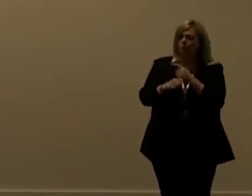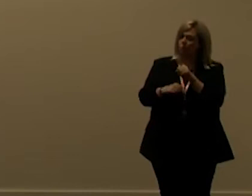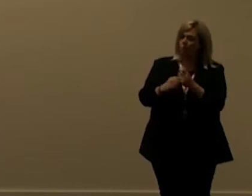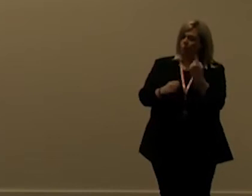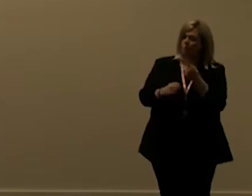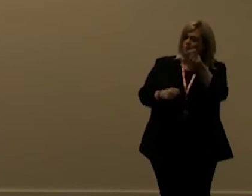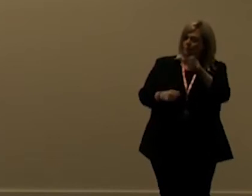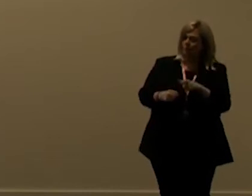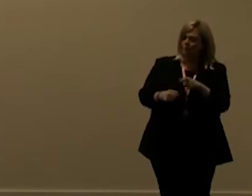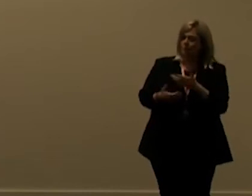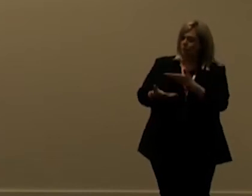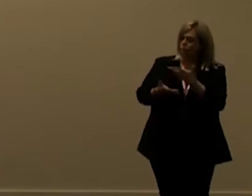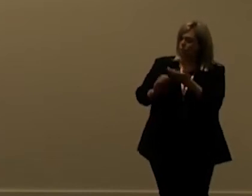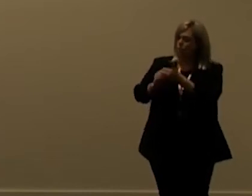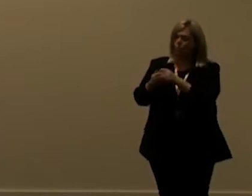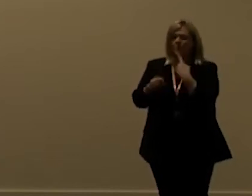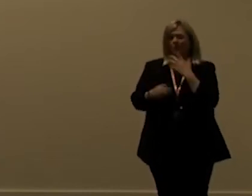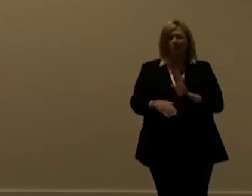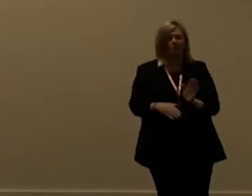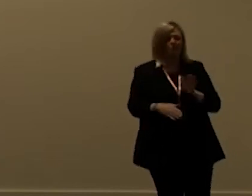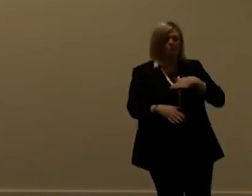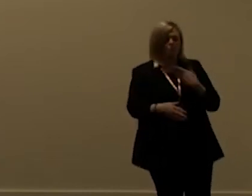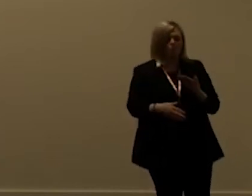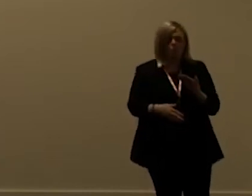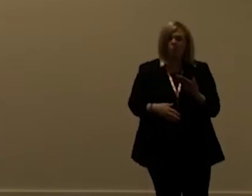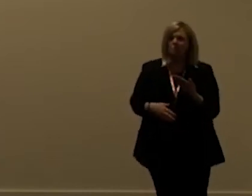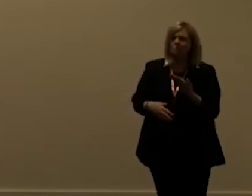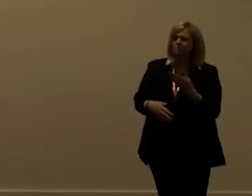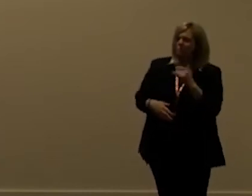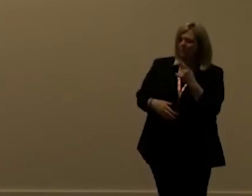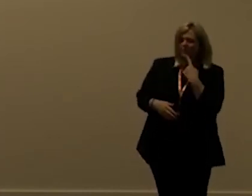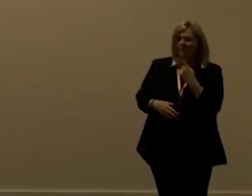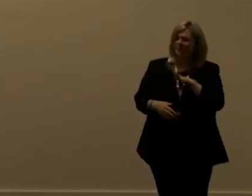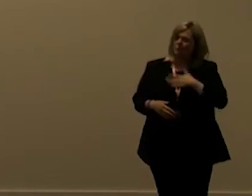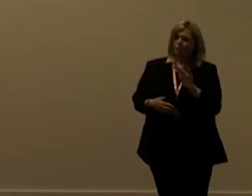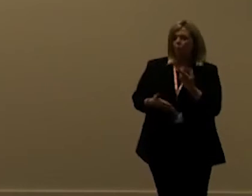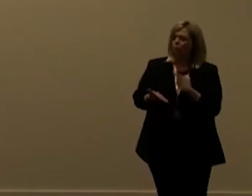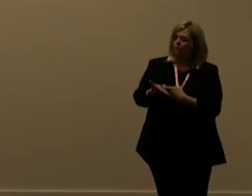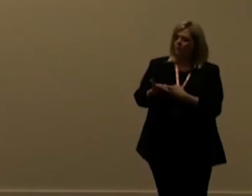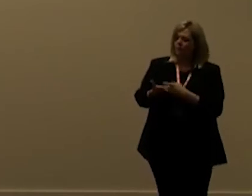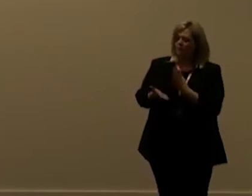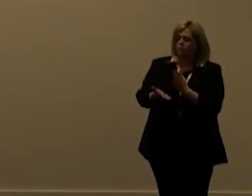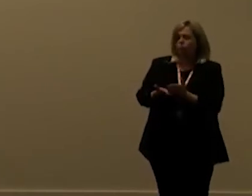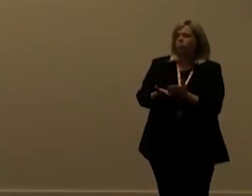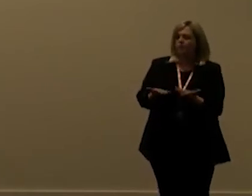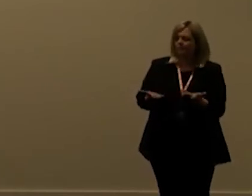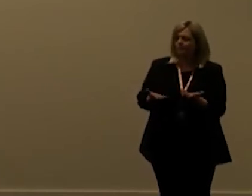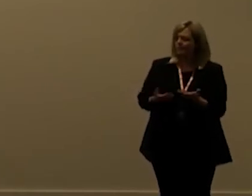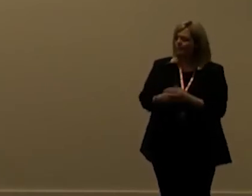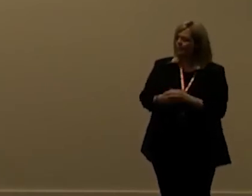and you talk to your partner and they say no it's not gonna happen or so microsoft support says no it's not this isn't a case this is not a problem